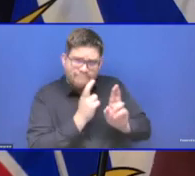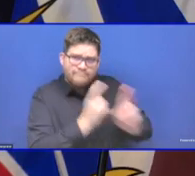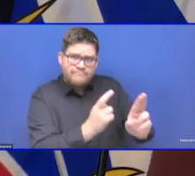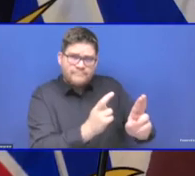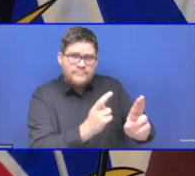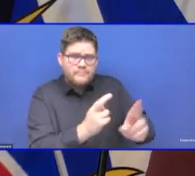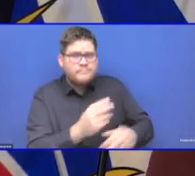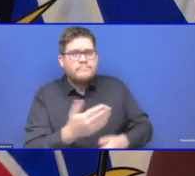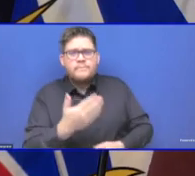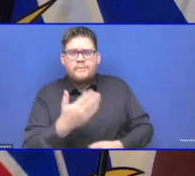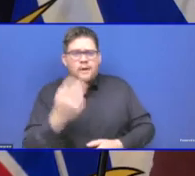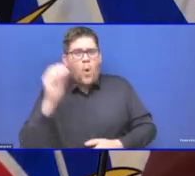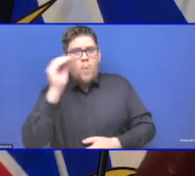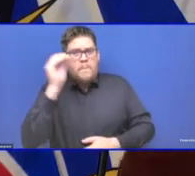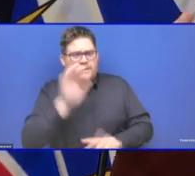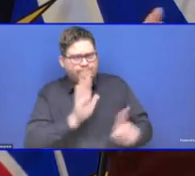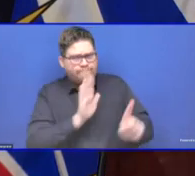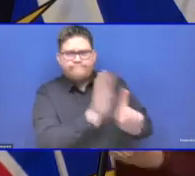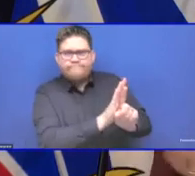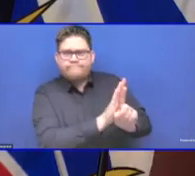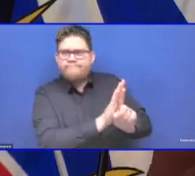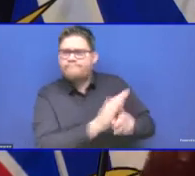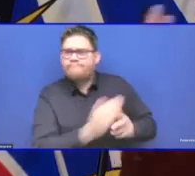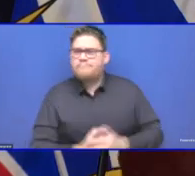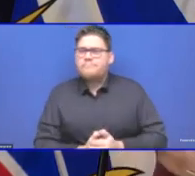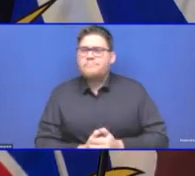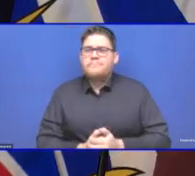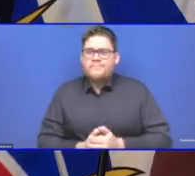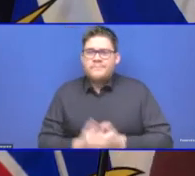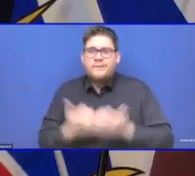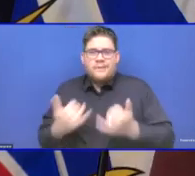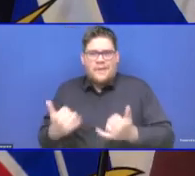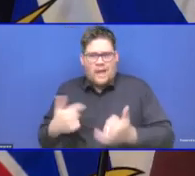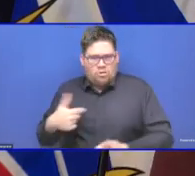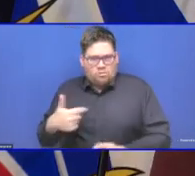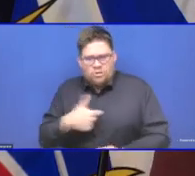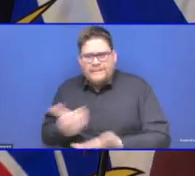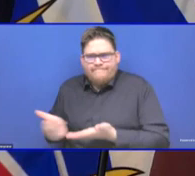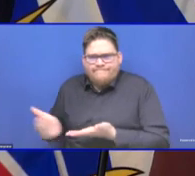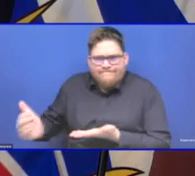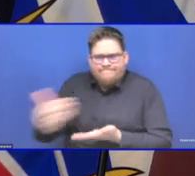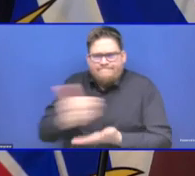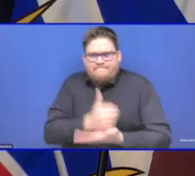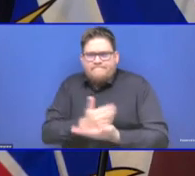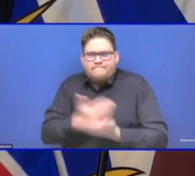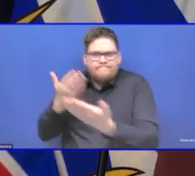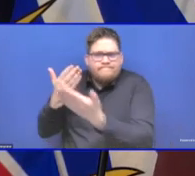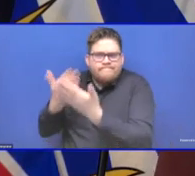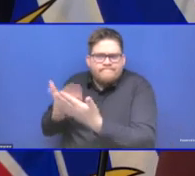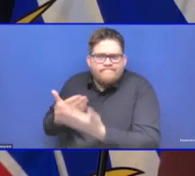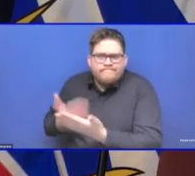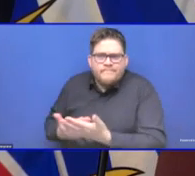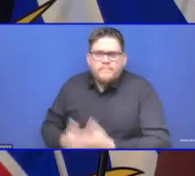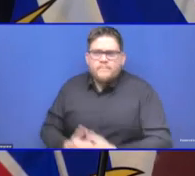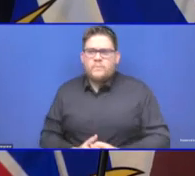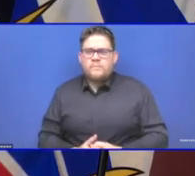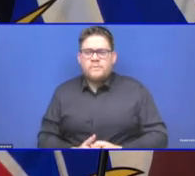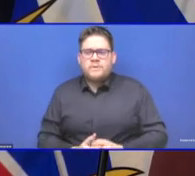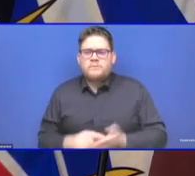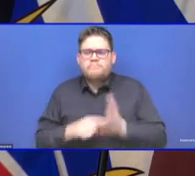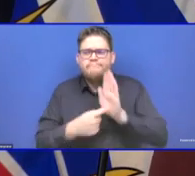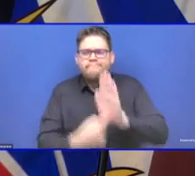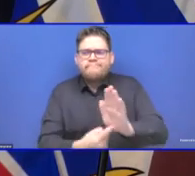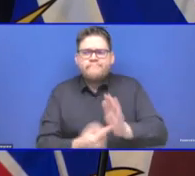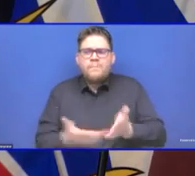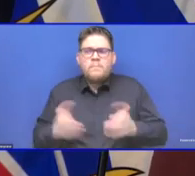about what are the potential side effects, and all the information that we have from around the world about how well it works